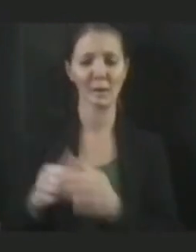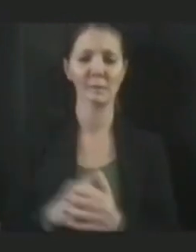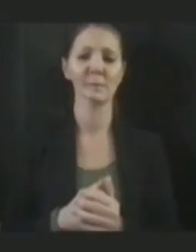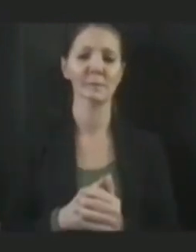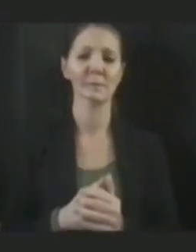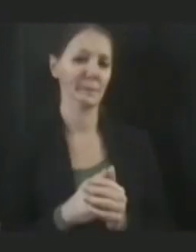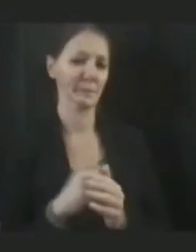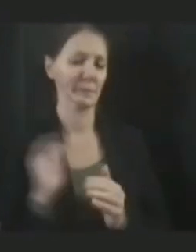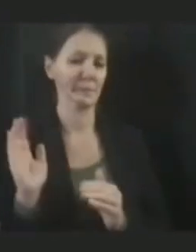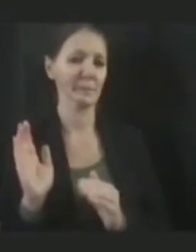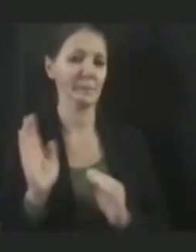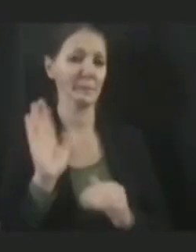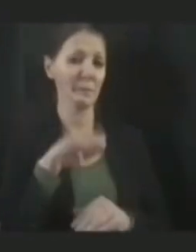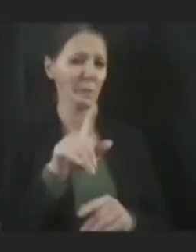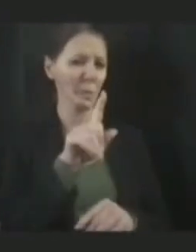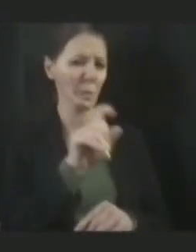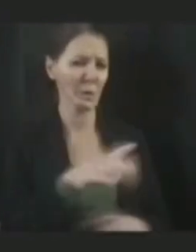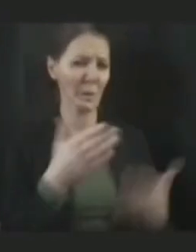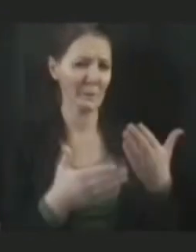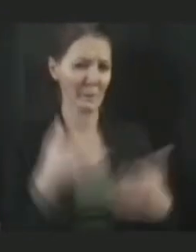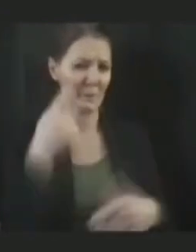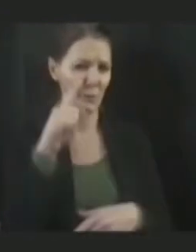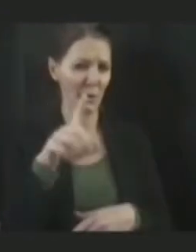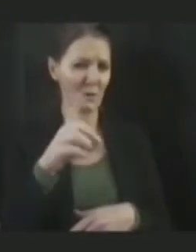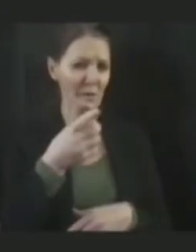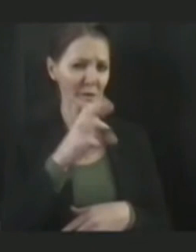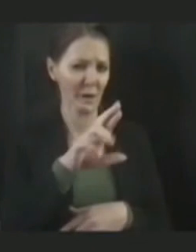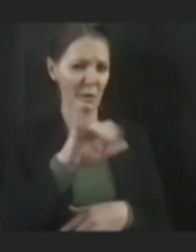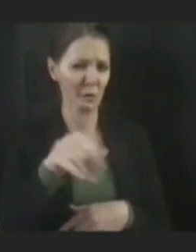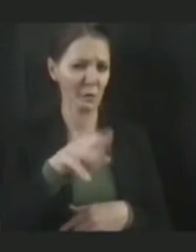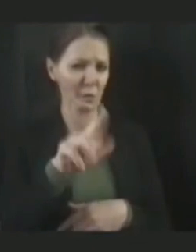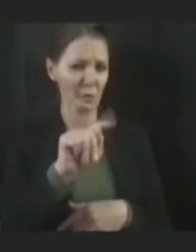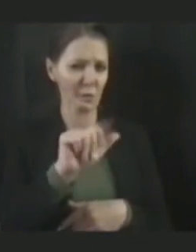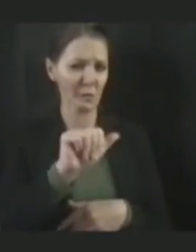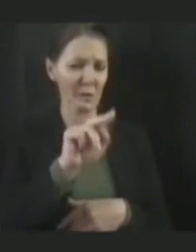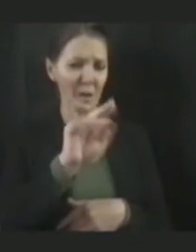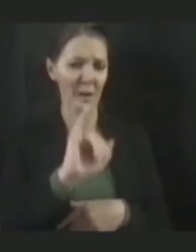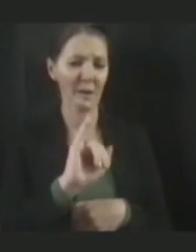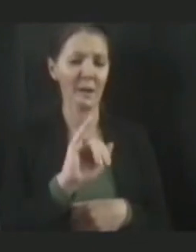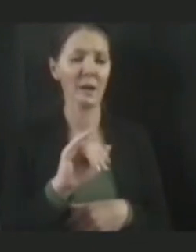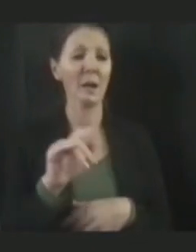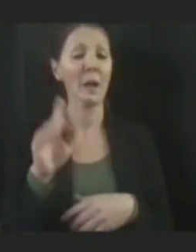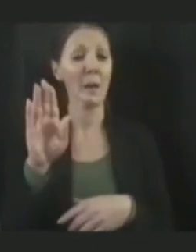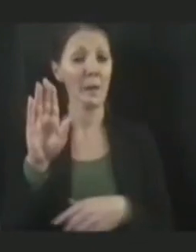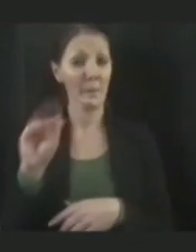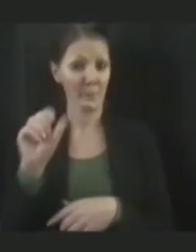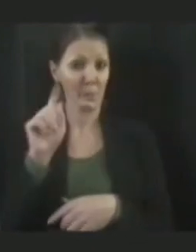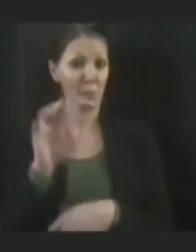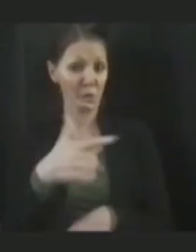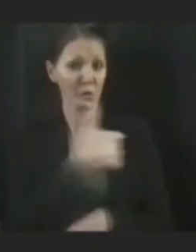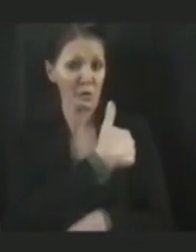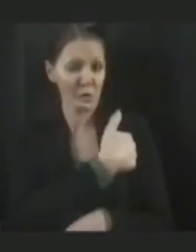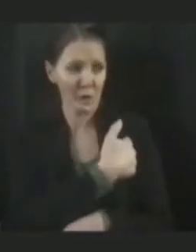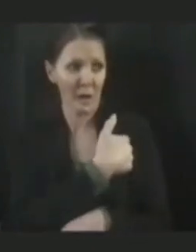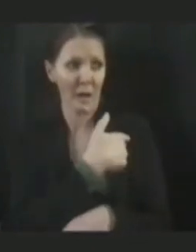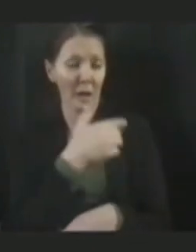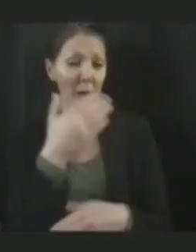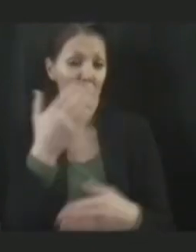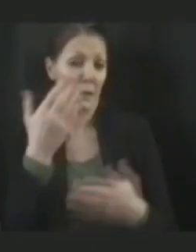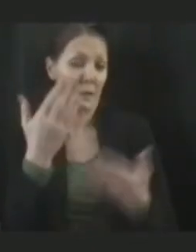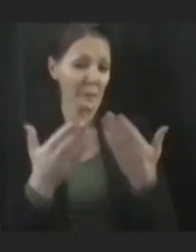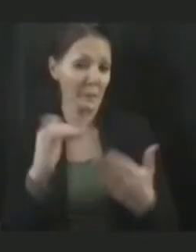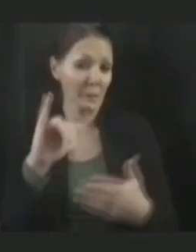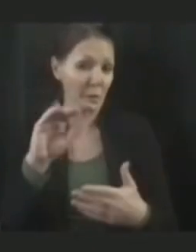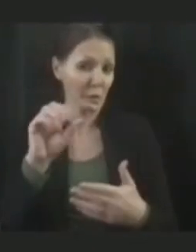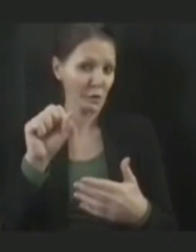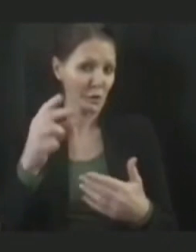I have a question maybe for Dr. Giuthani. In terms of booster shots, you know, we've had, I don't know, Josh probably had to figure out,